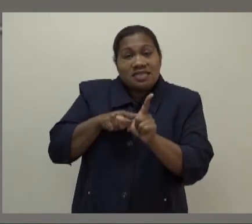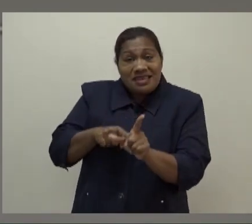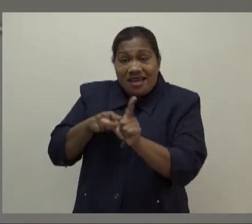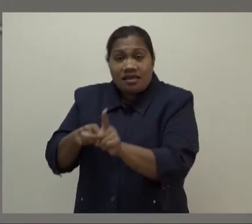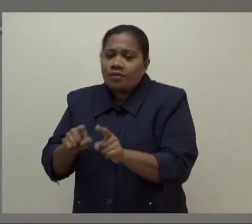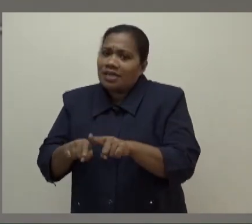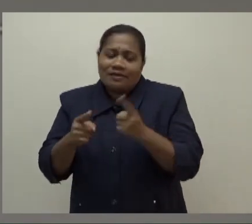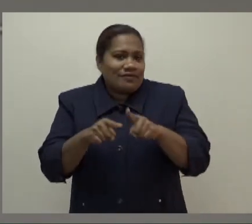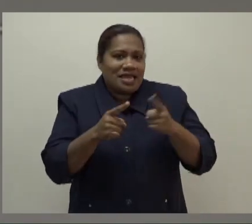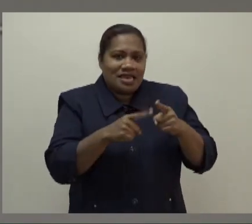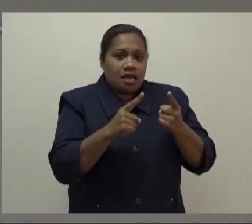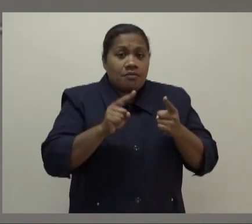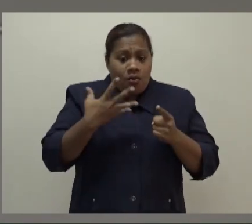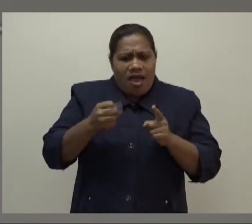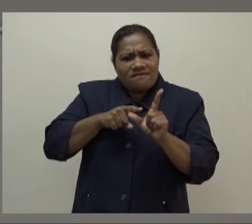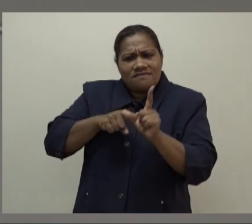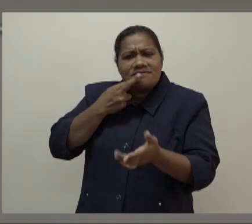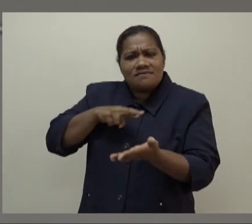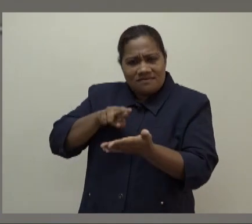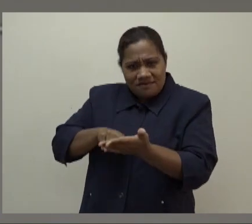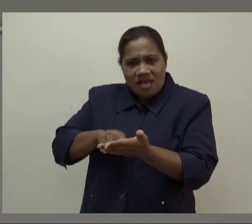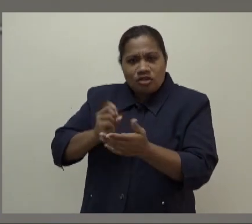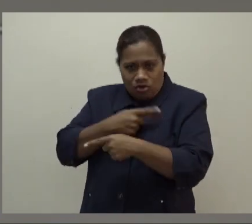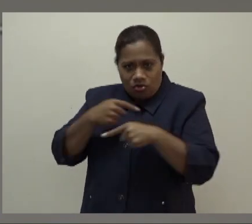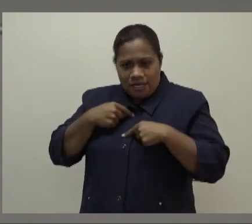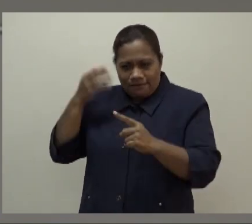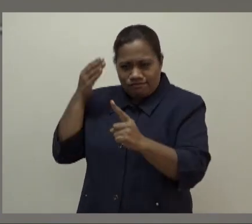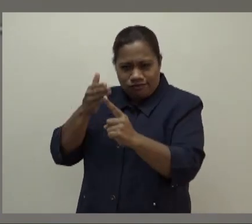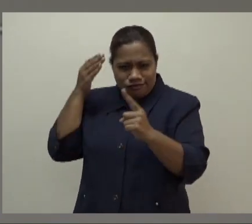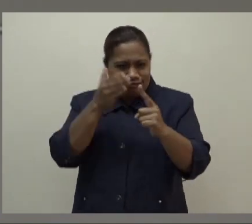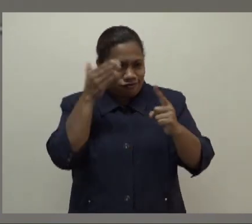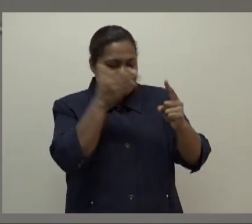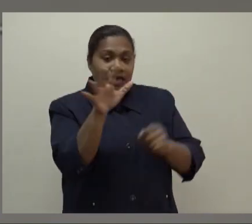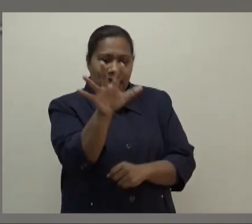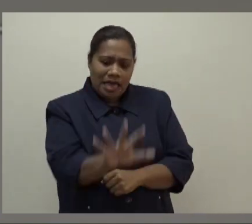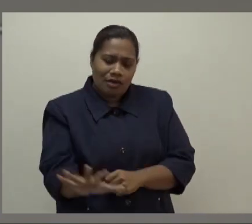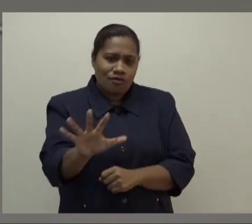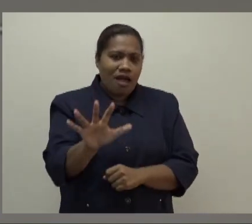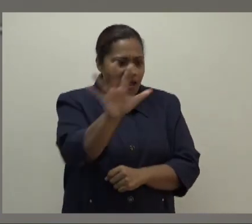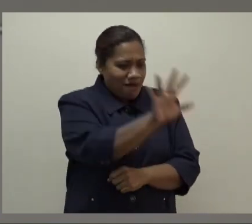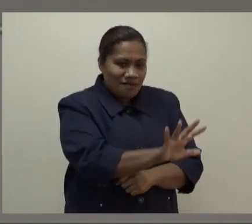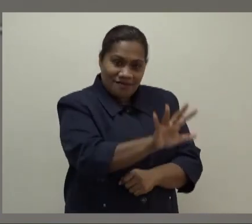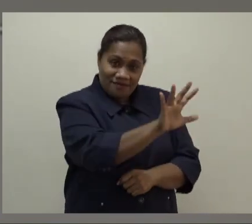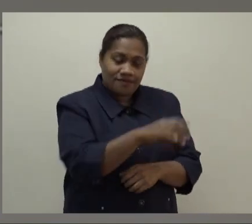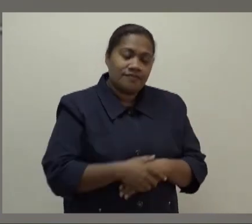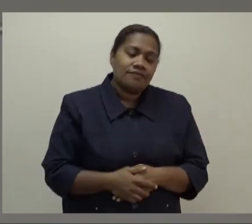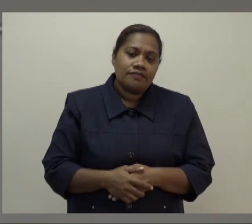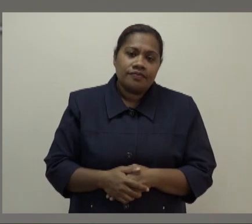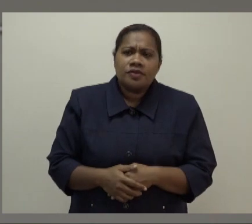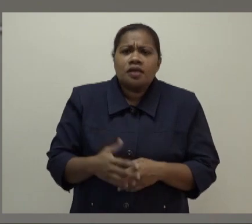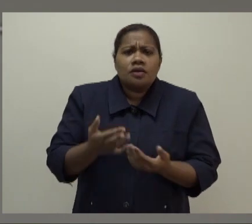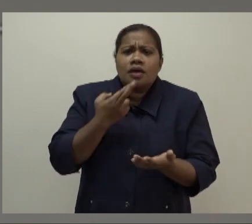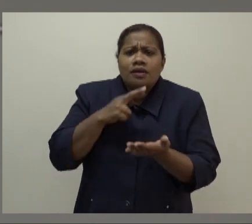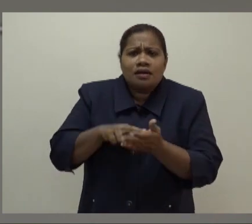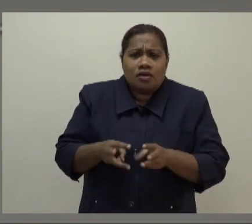and if you want them, I can pass them on to you for the last five years. Just on the reporting trend, was it the same all throughout